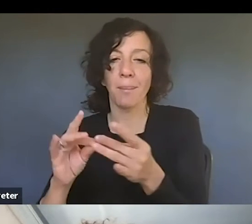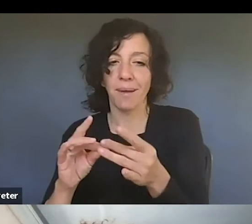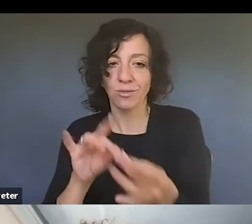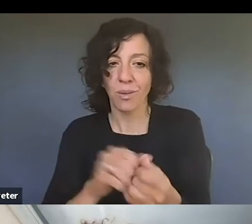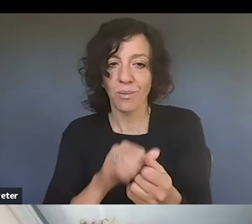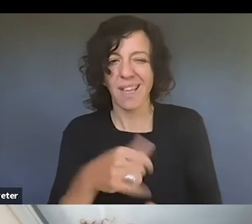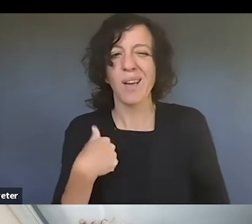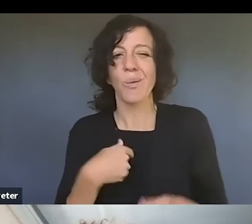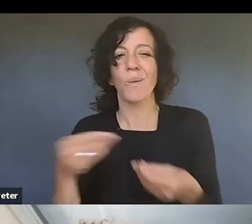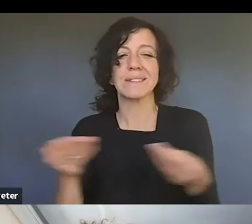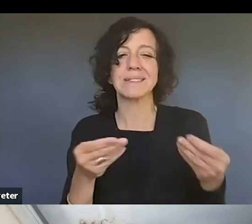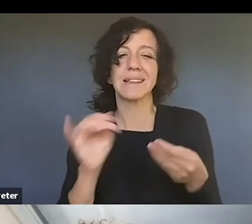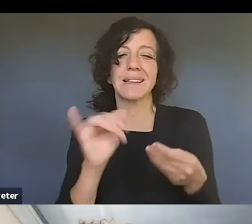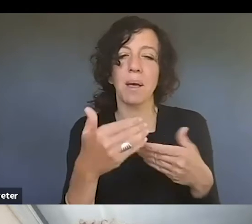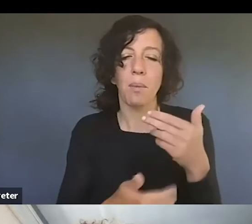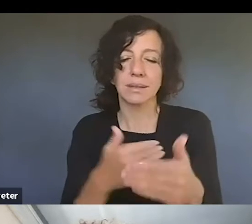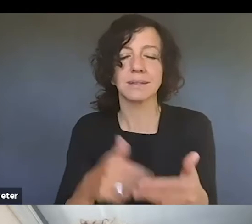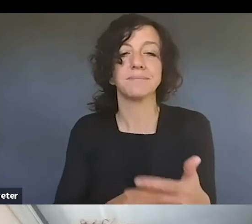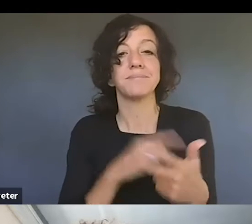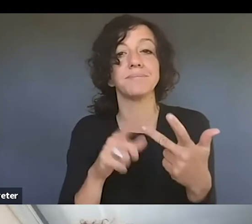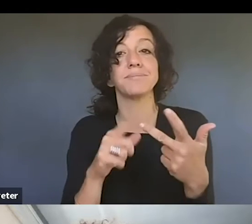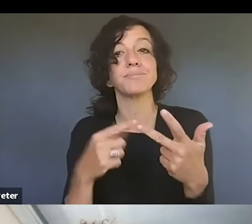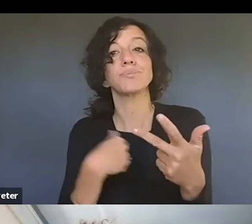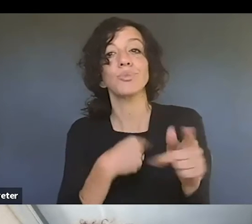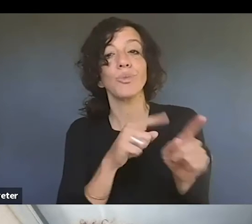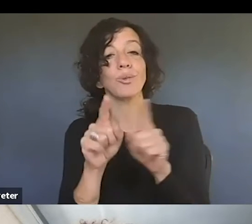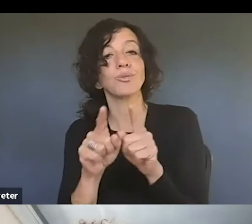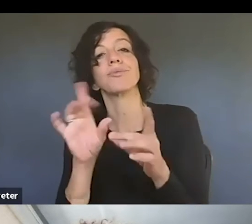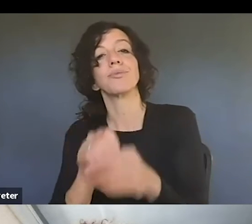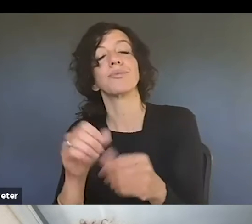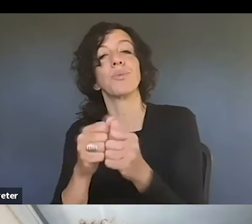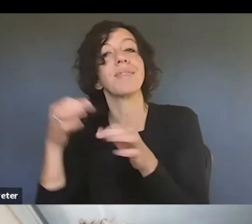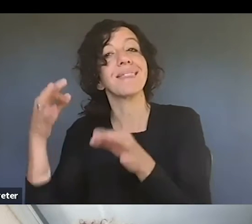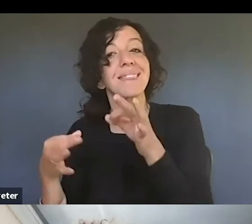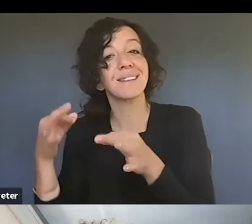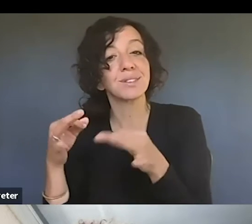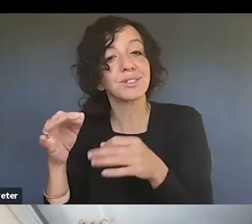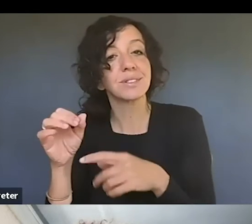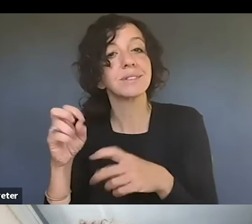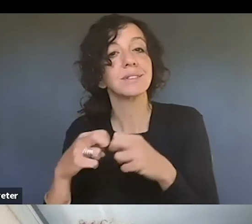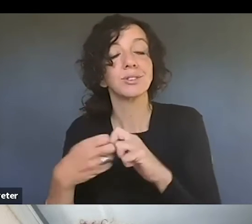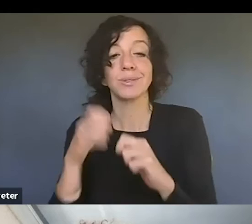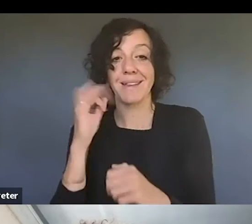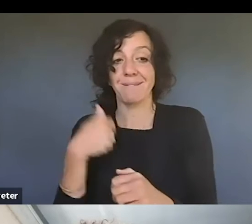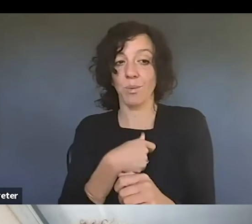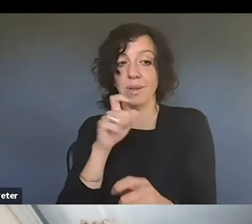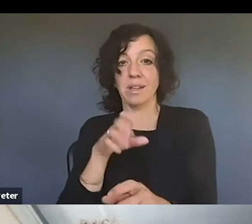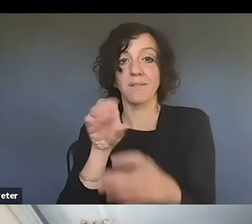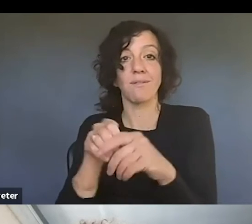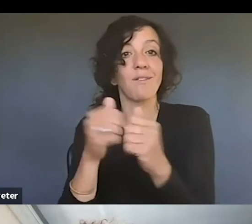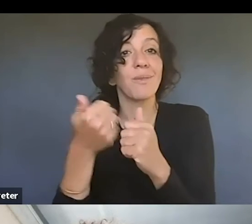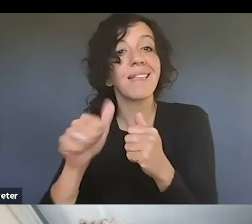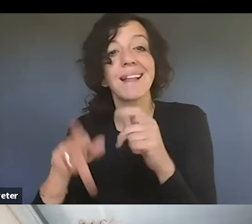that process. Then we also are involved in litigation efforts. If there's a reason for the copyright office to be involved in, um, any type of